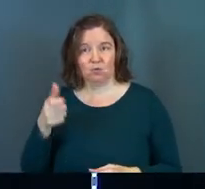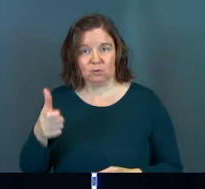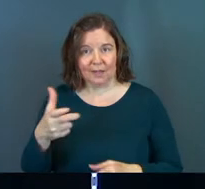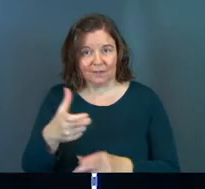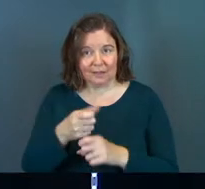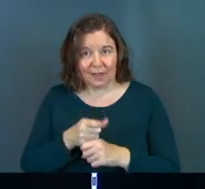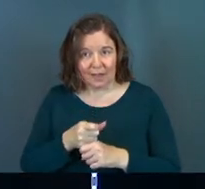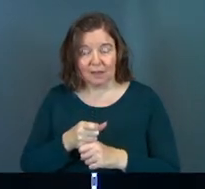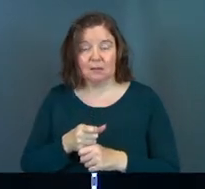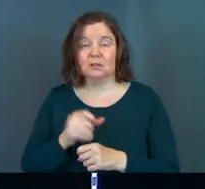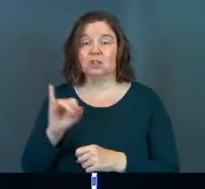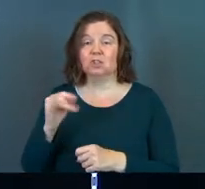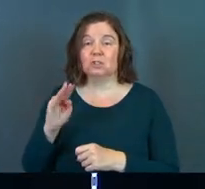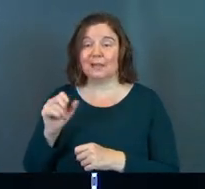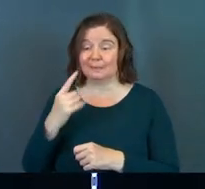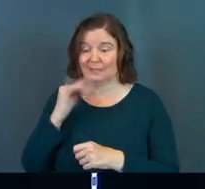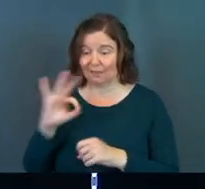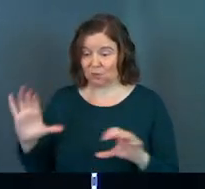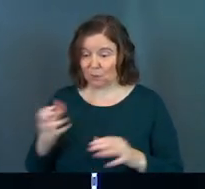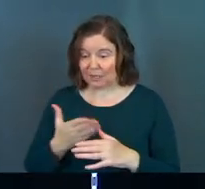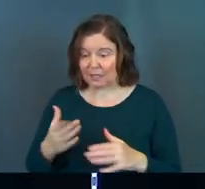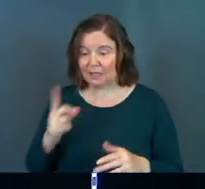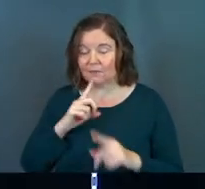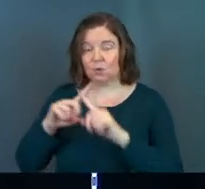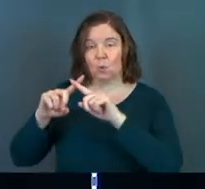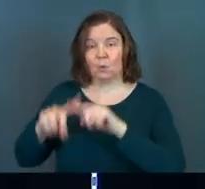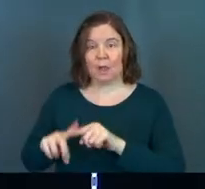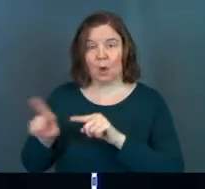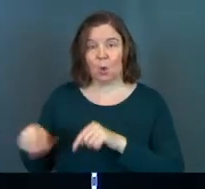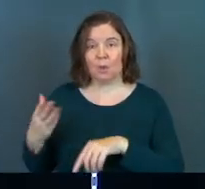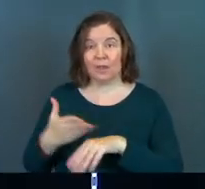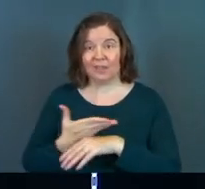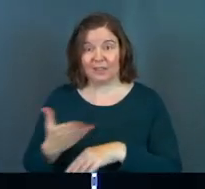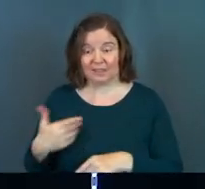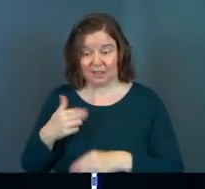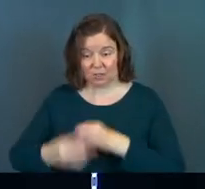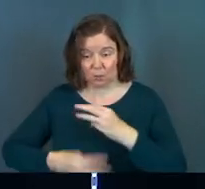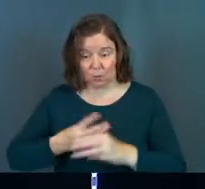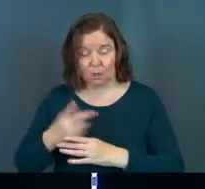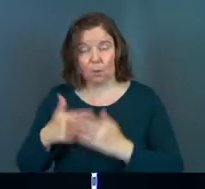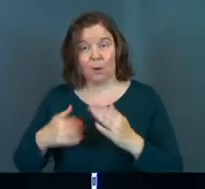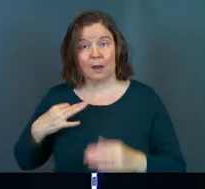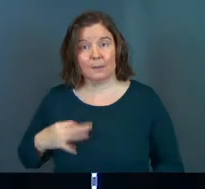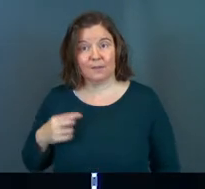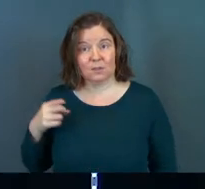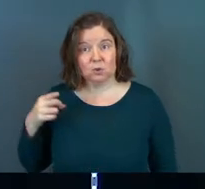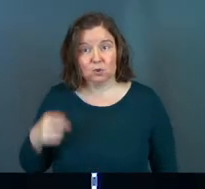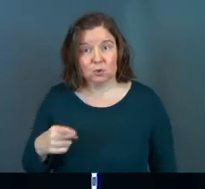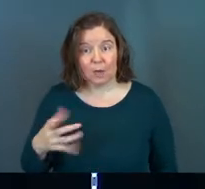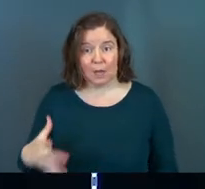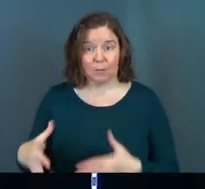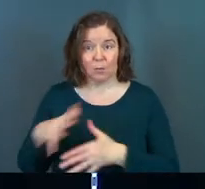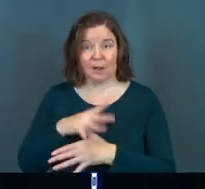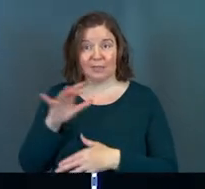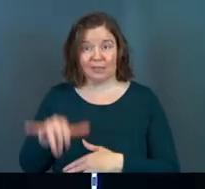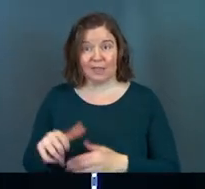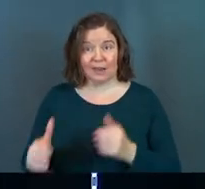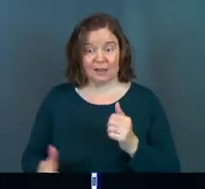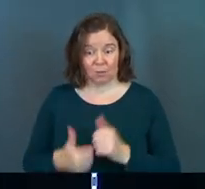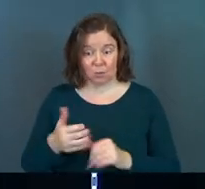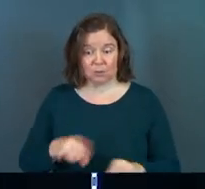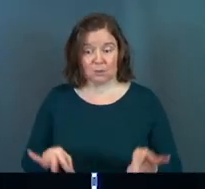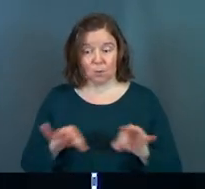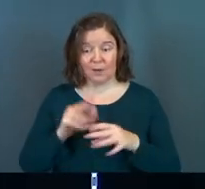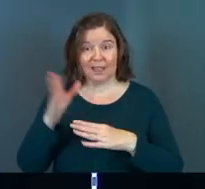alone. In fact, James says, if you do these things, if you rely only on the things of this world and what benefits you and prioritize them as most